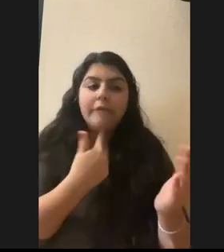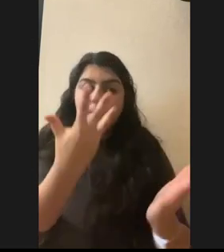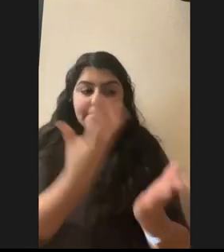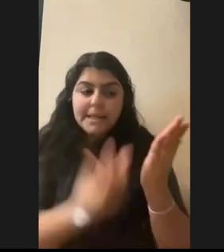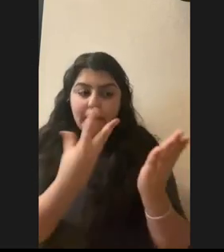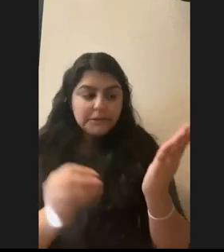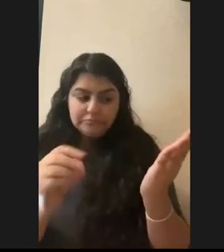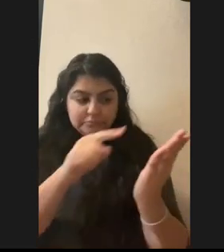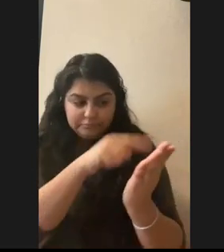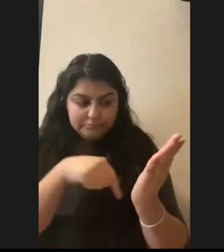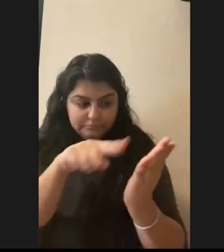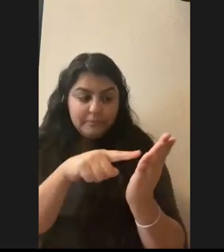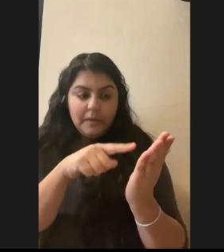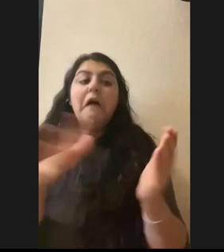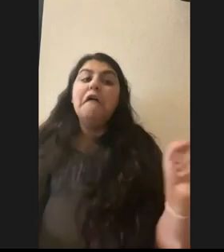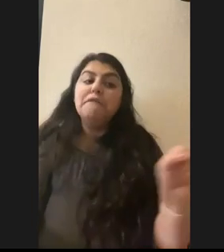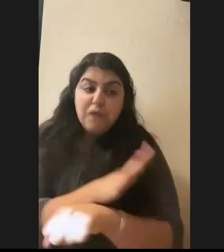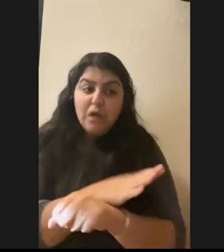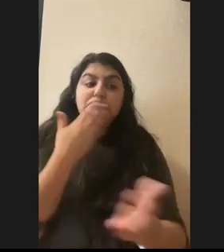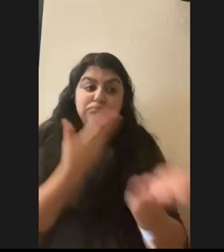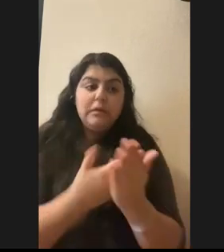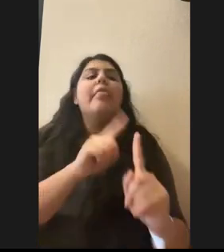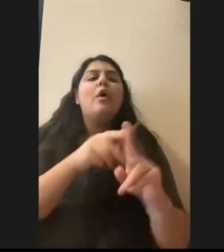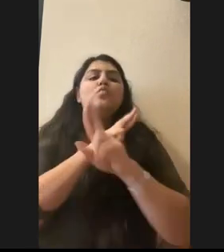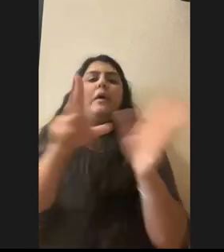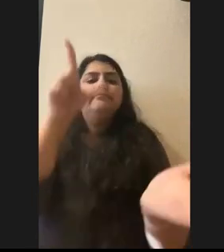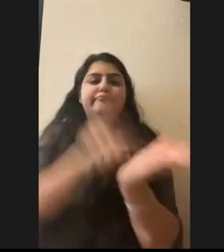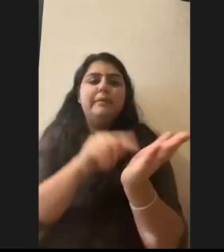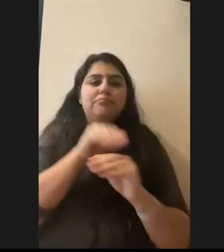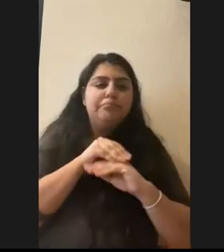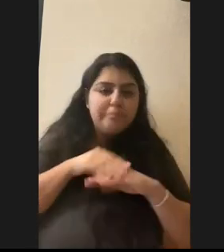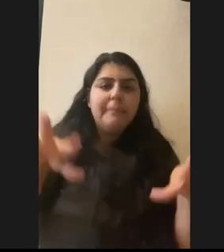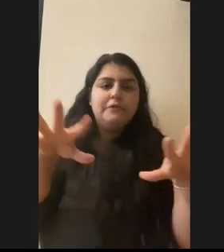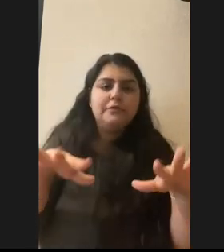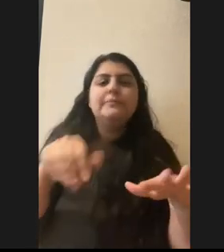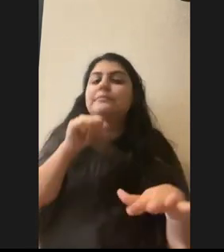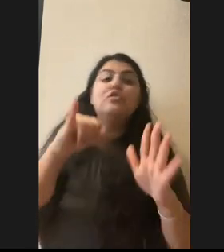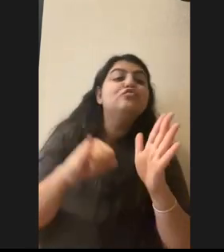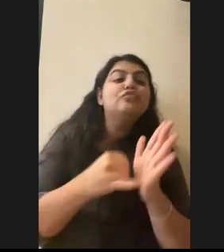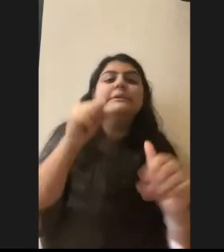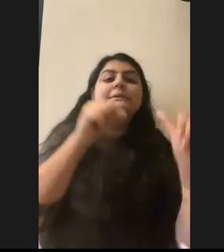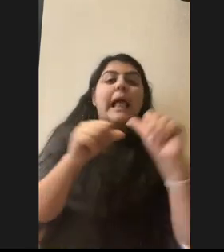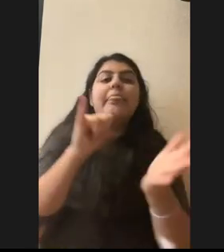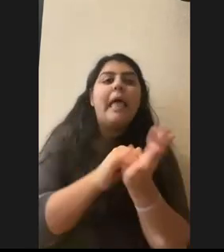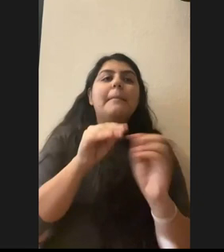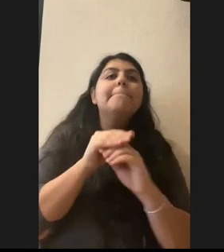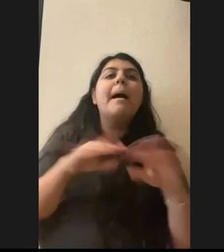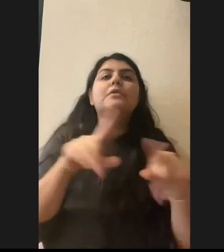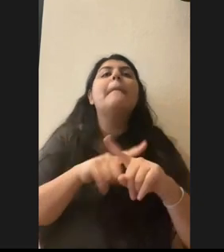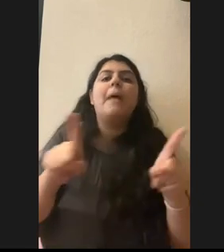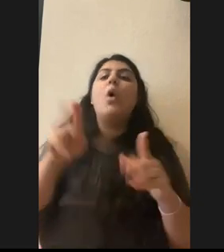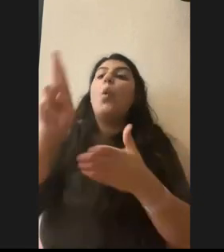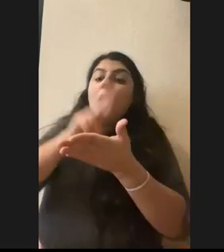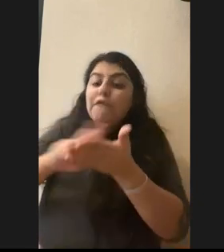anything. It's as good as it can be before it gets published. So it's, it's not just science that's published. It's science that is reviewed and then